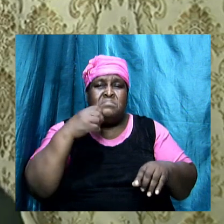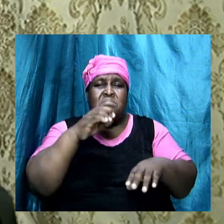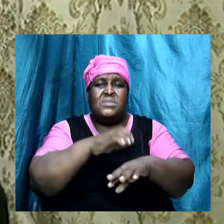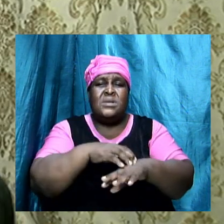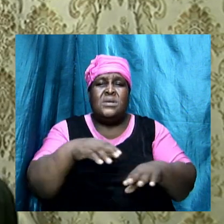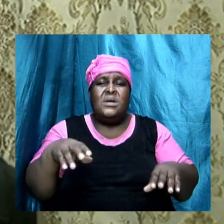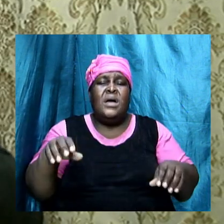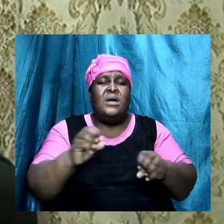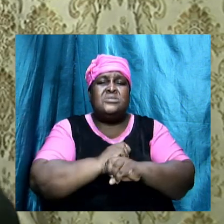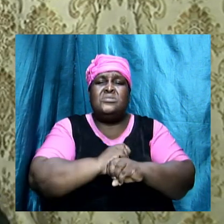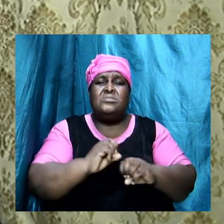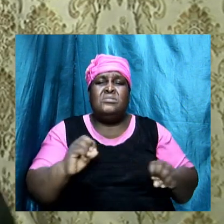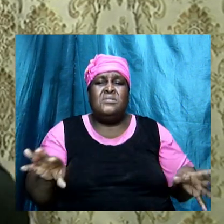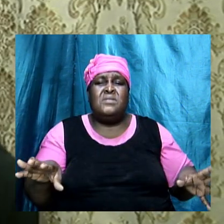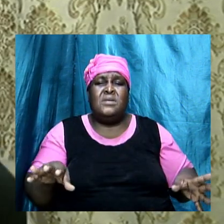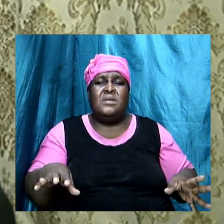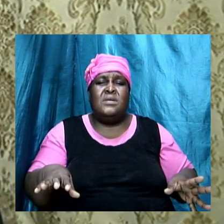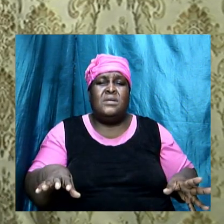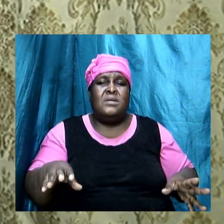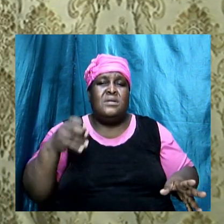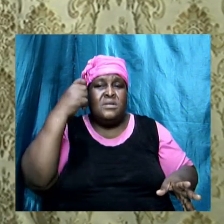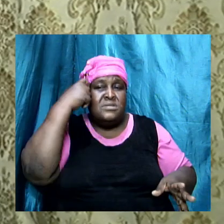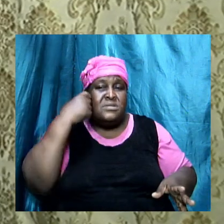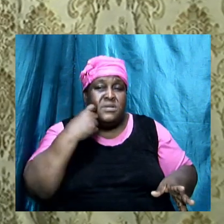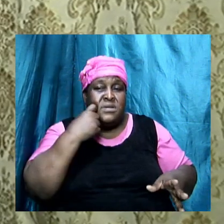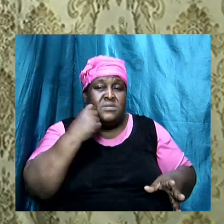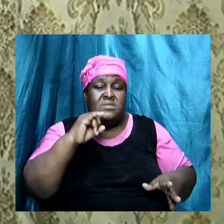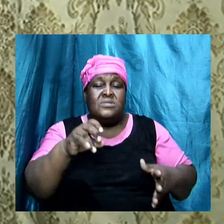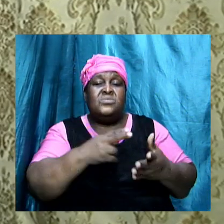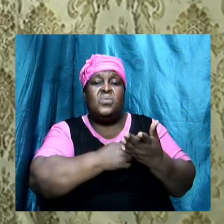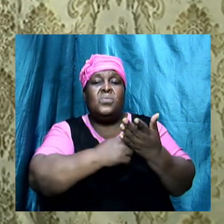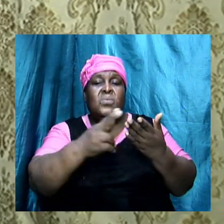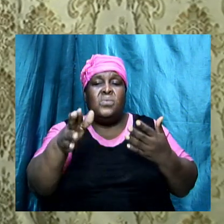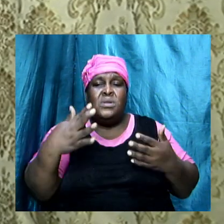But sex is a holy thing and it should be done in that way.